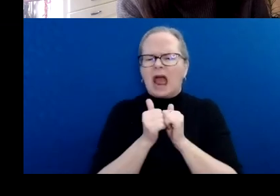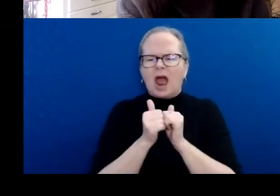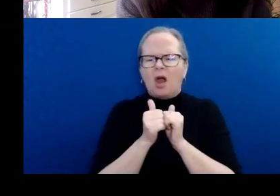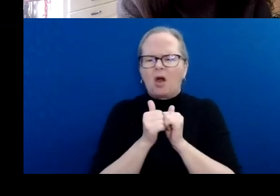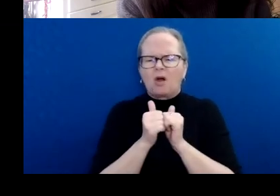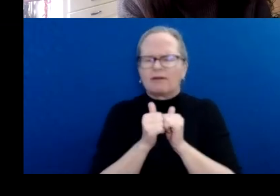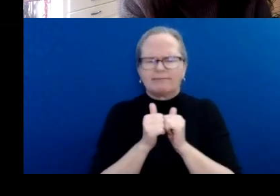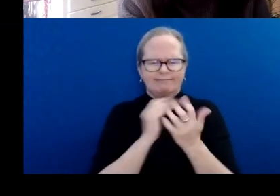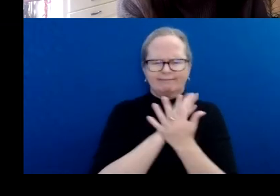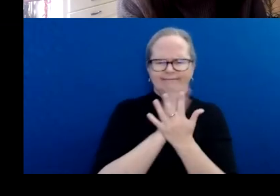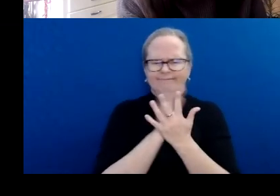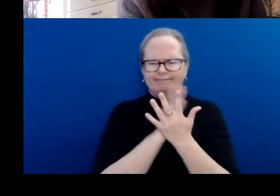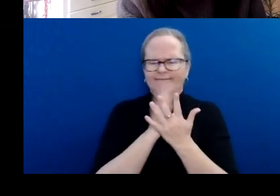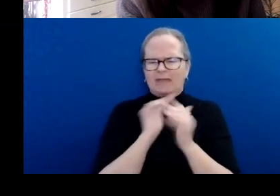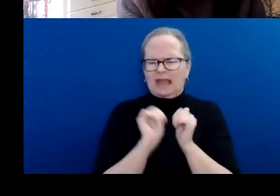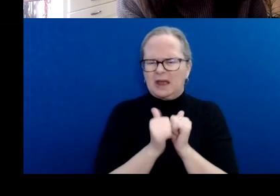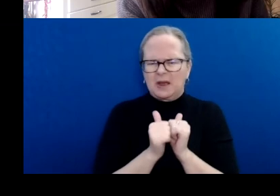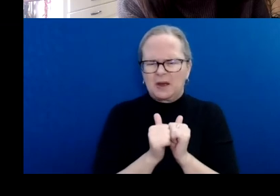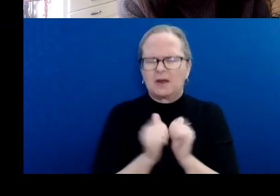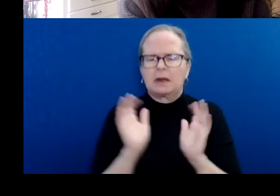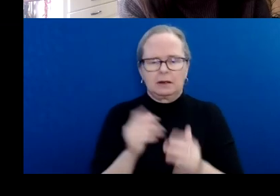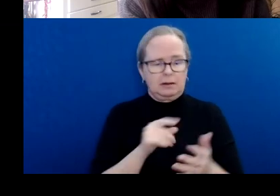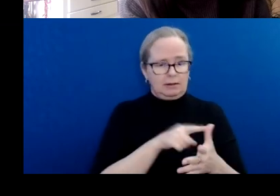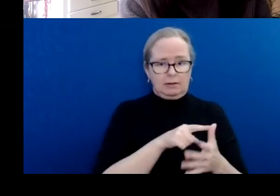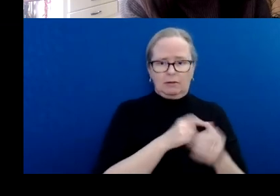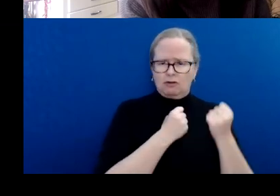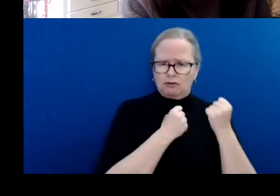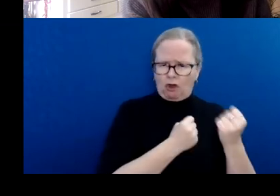each of the program criteria we just covered.